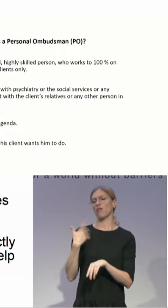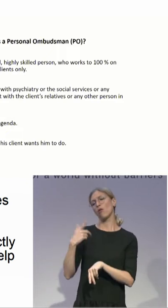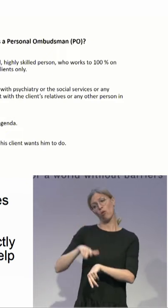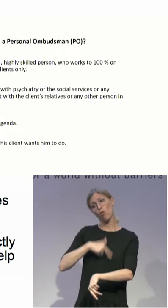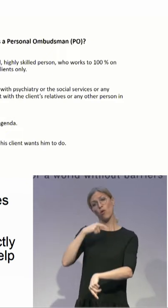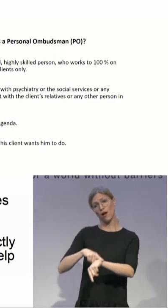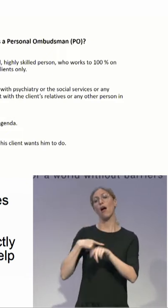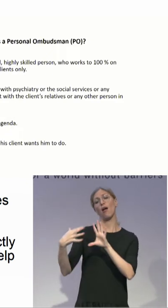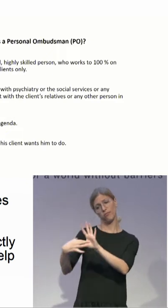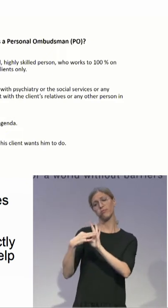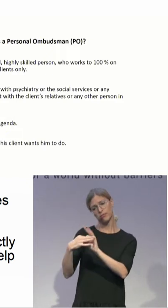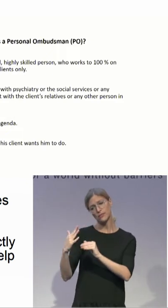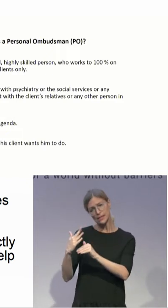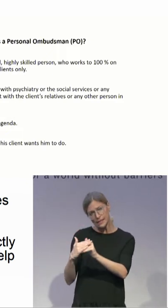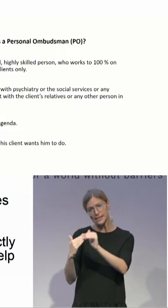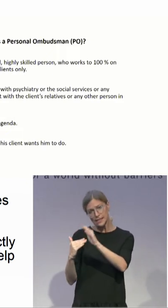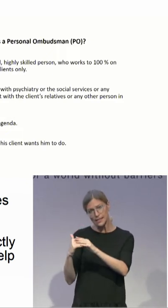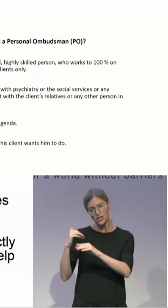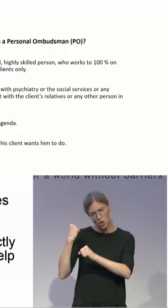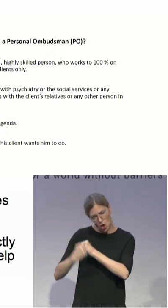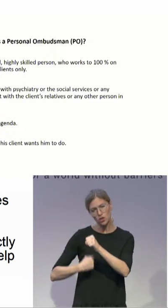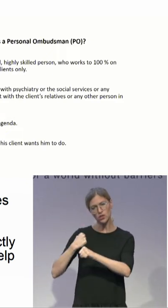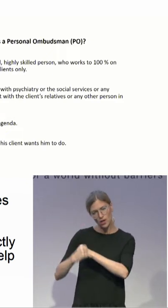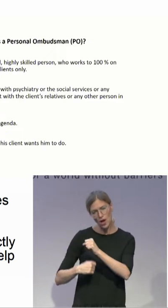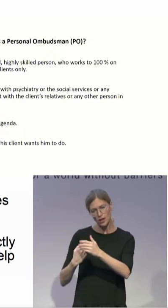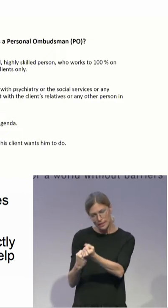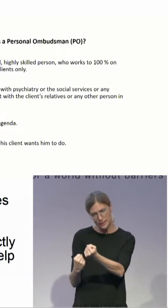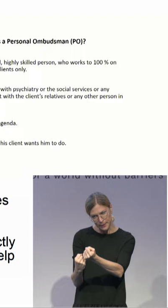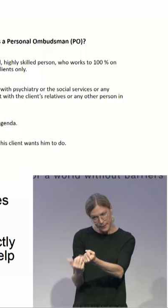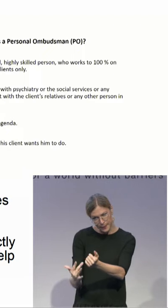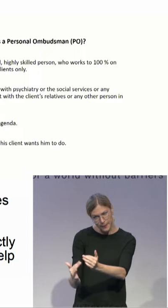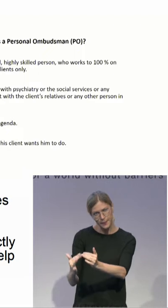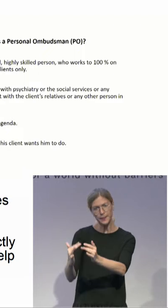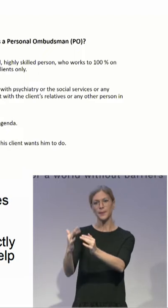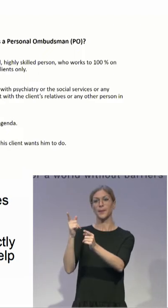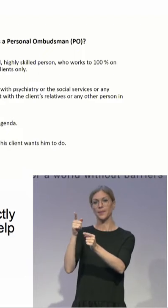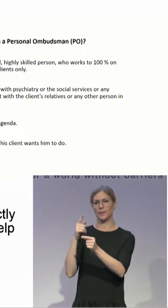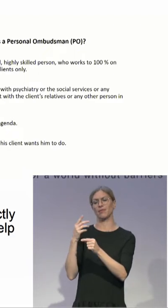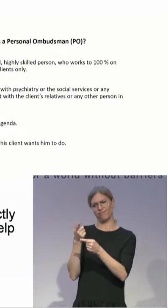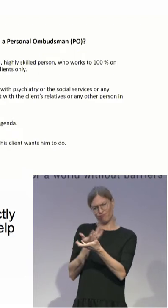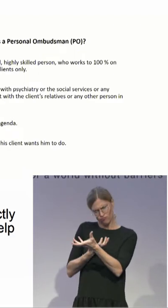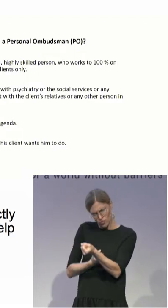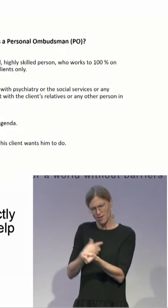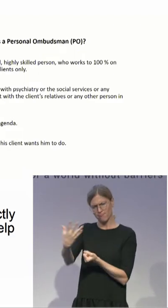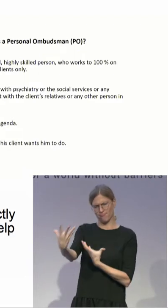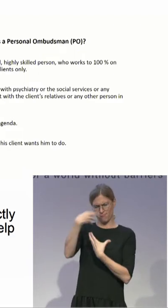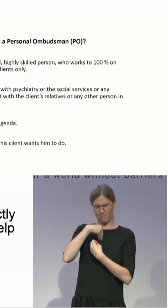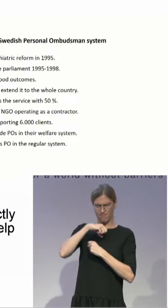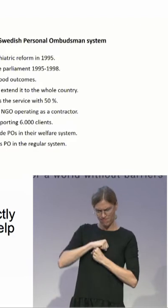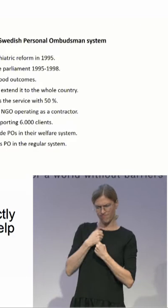This is a necessary condition for developing a trustful relation and for coming into more essential matters.